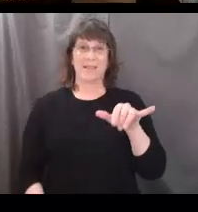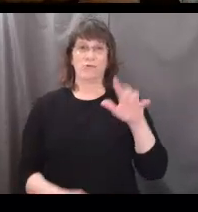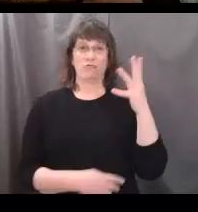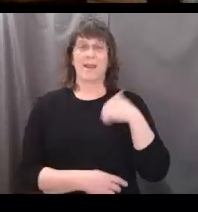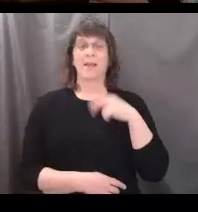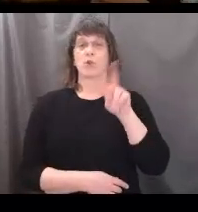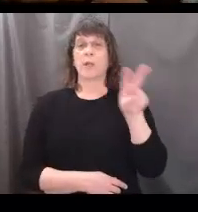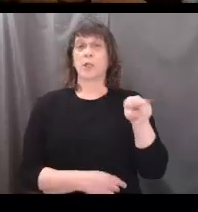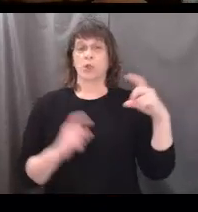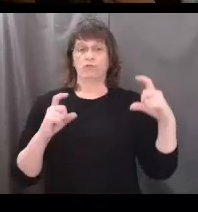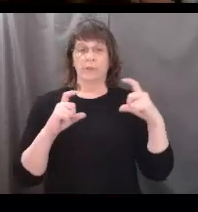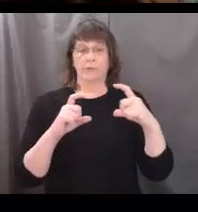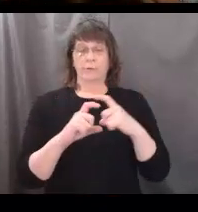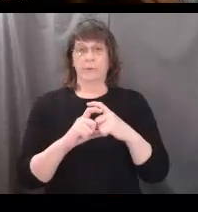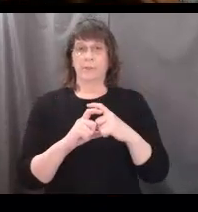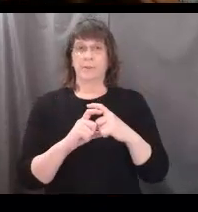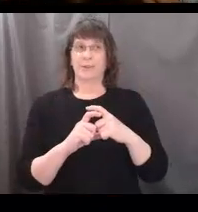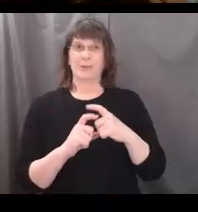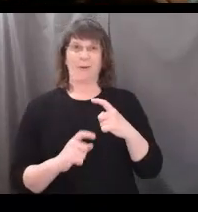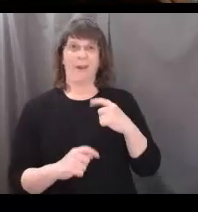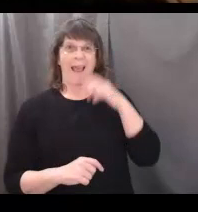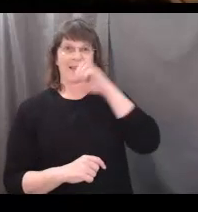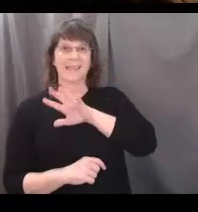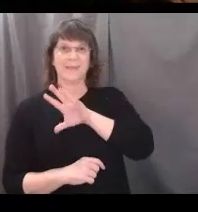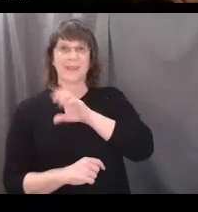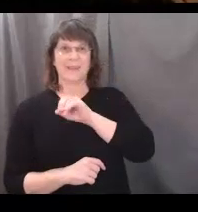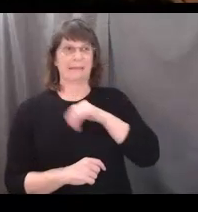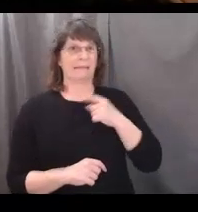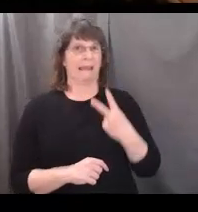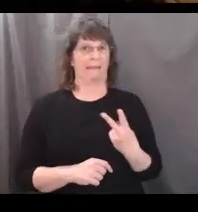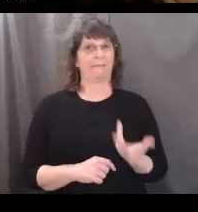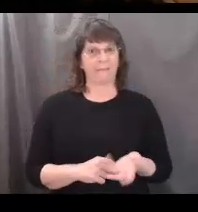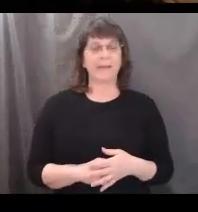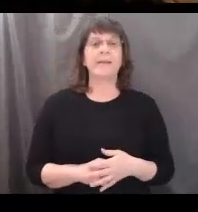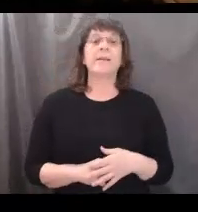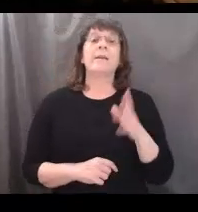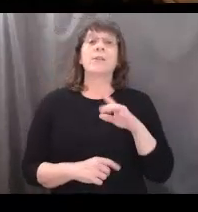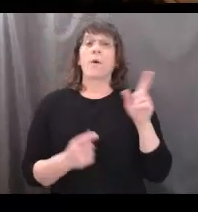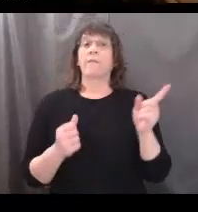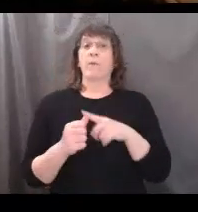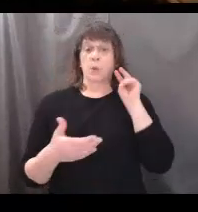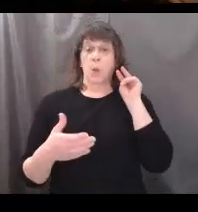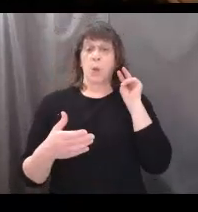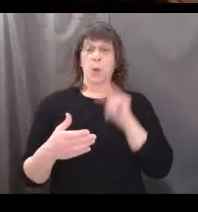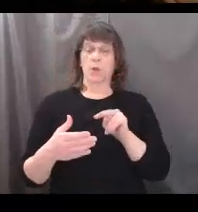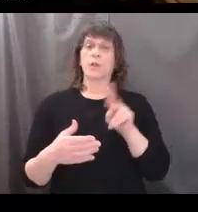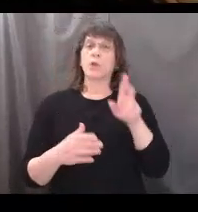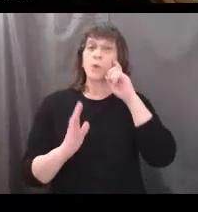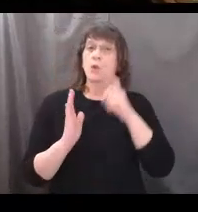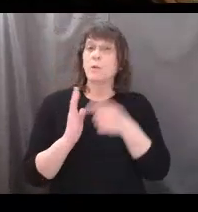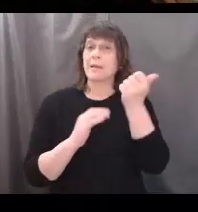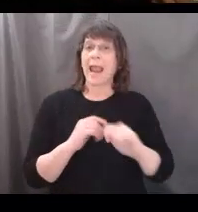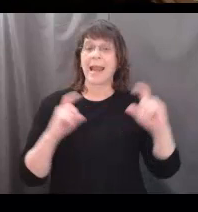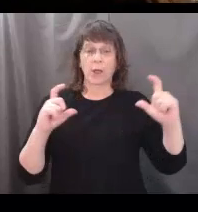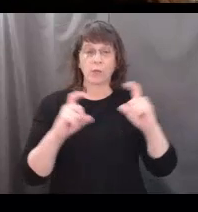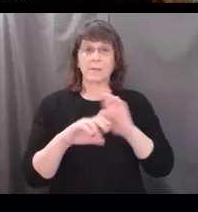has 22 rings, so half as young as I estimated. Upon first glance, do you notice any